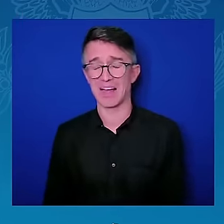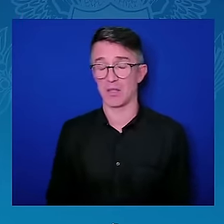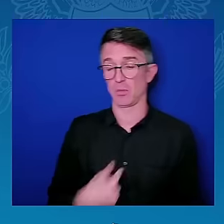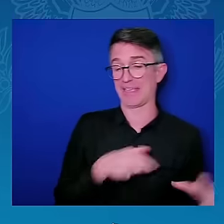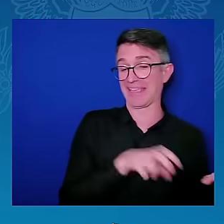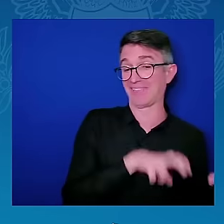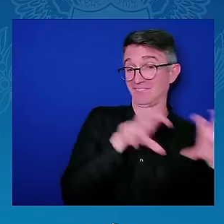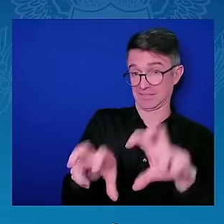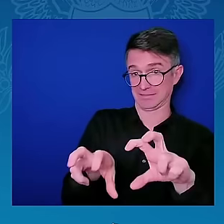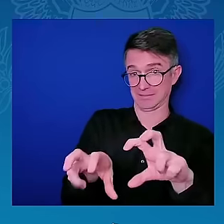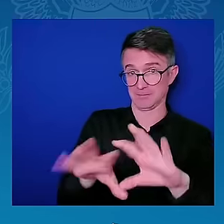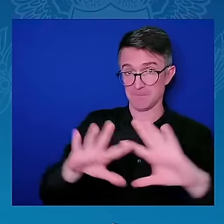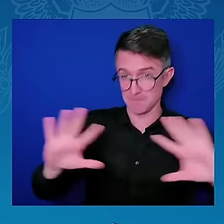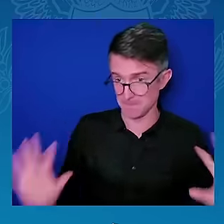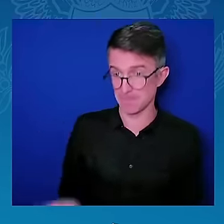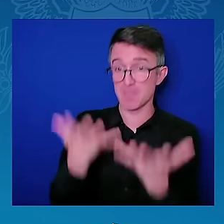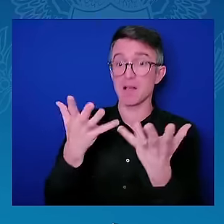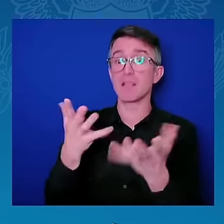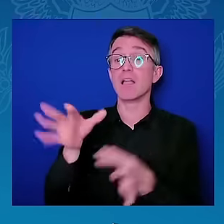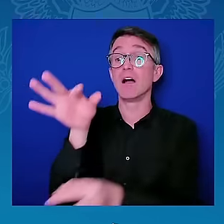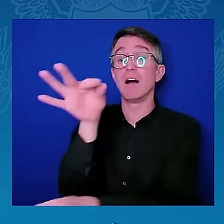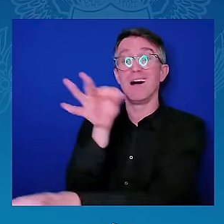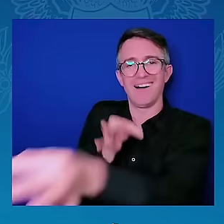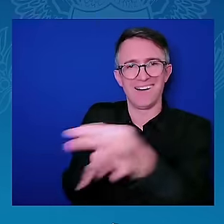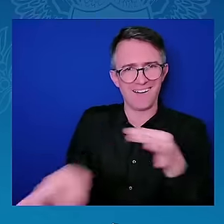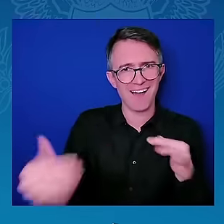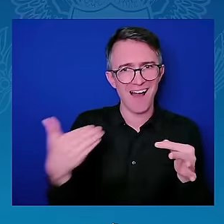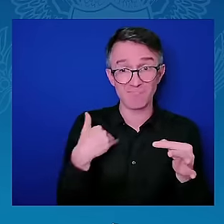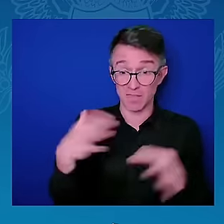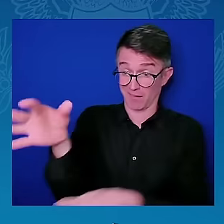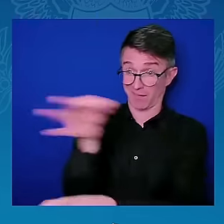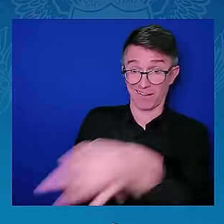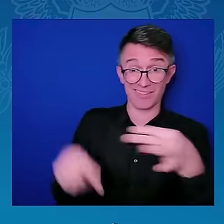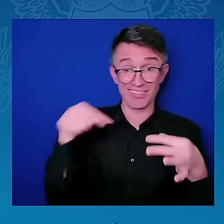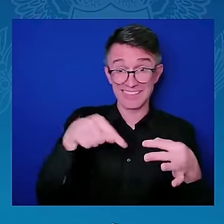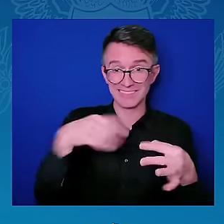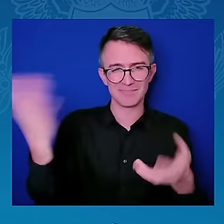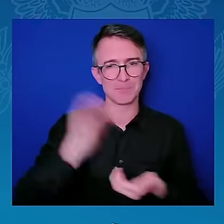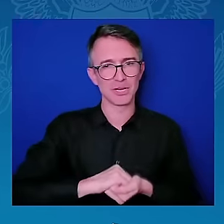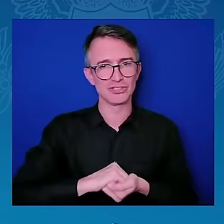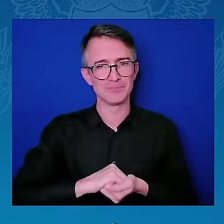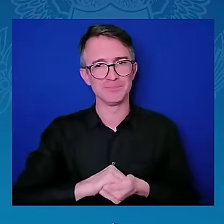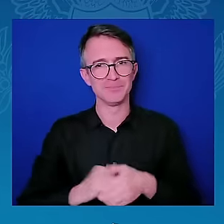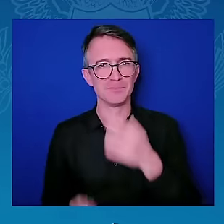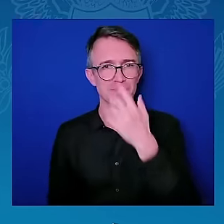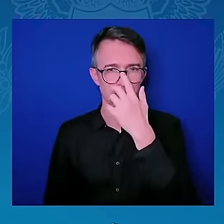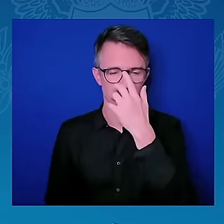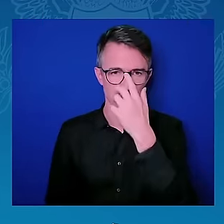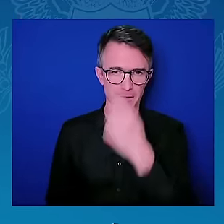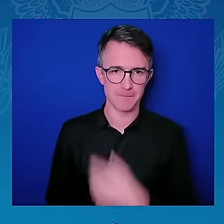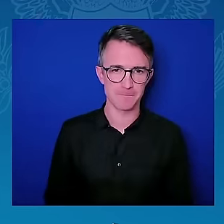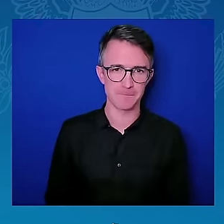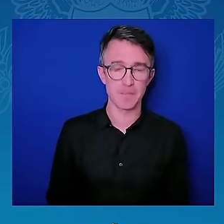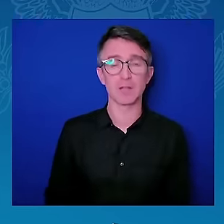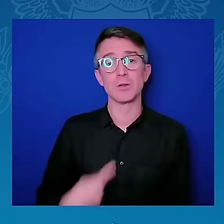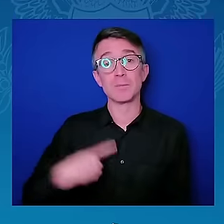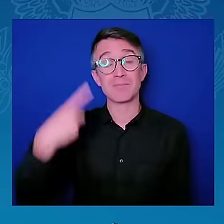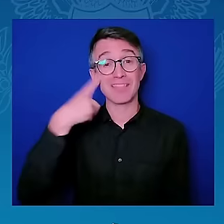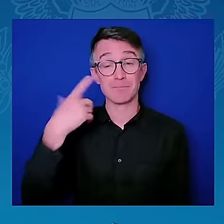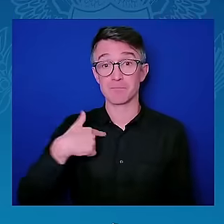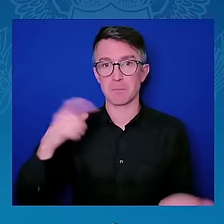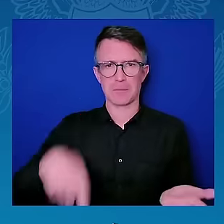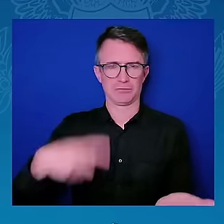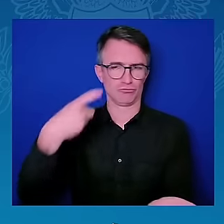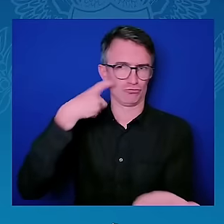empirical evidence of the need, of the imperative of the United States, through our government and private